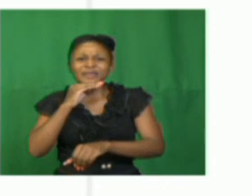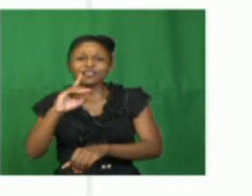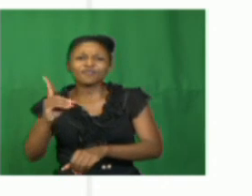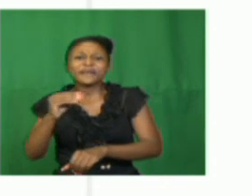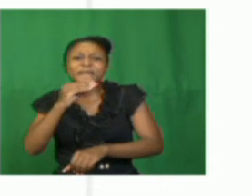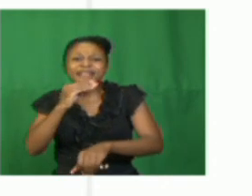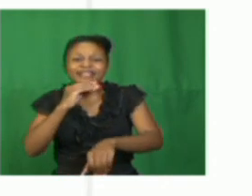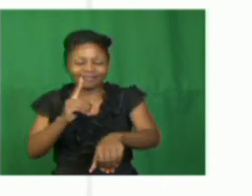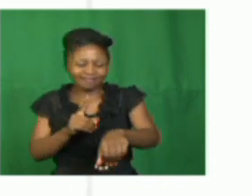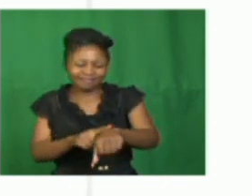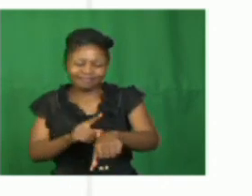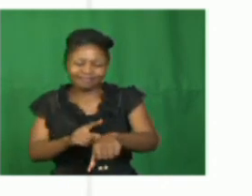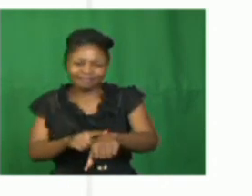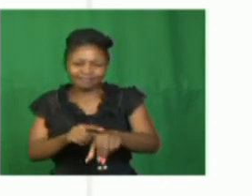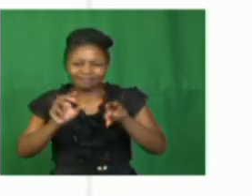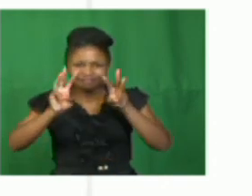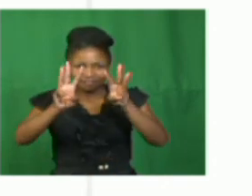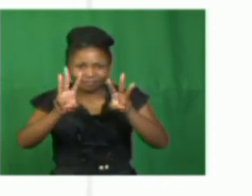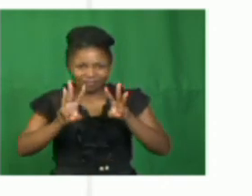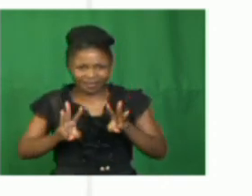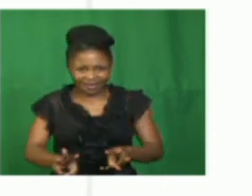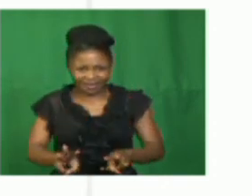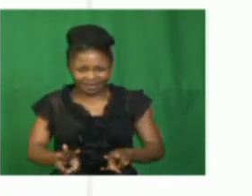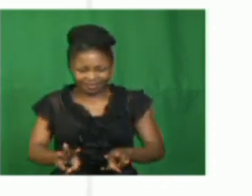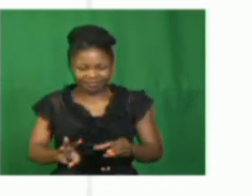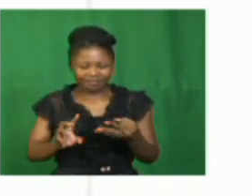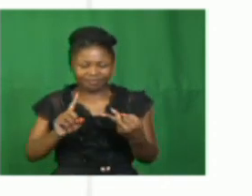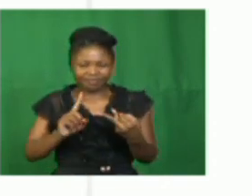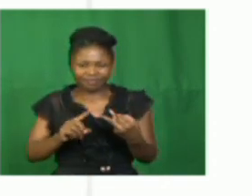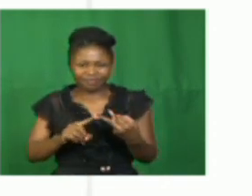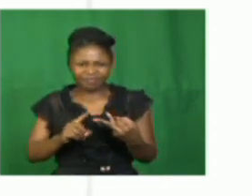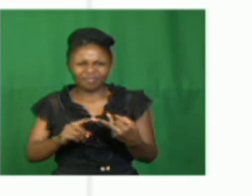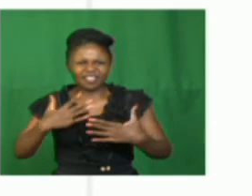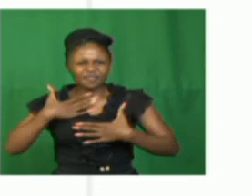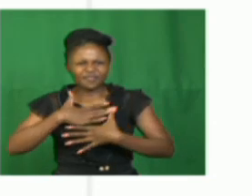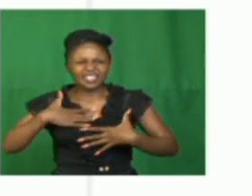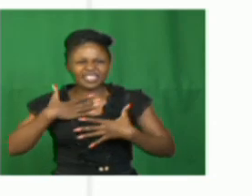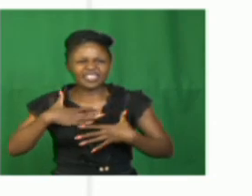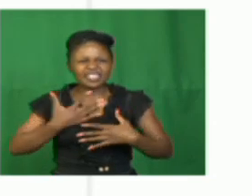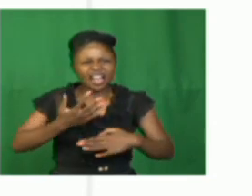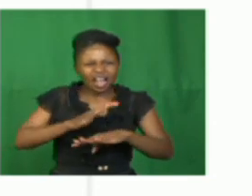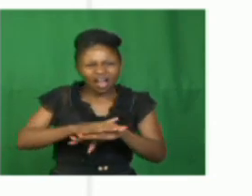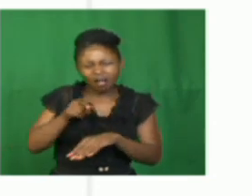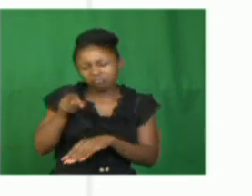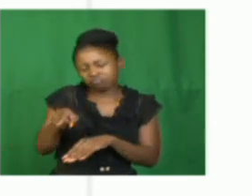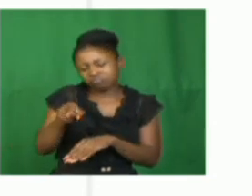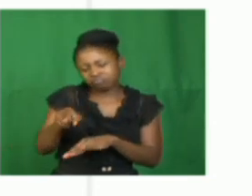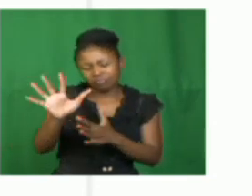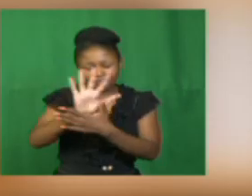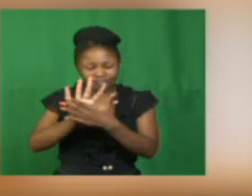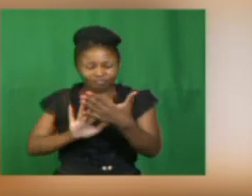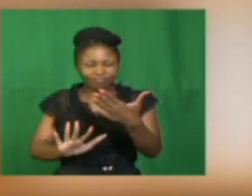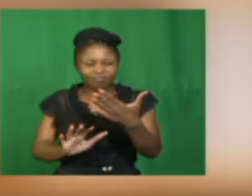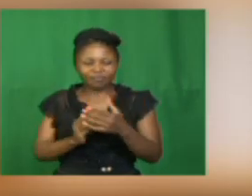place, and mood of the story. Now,